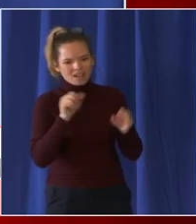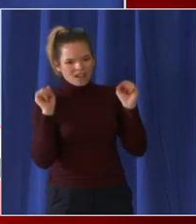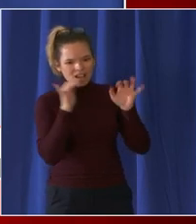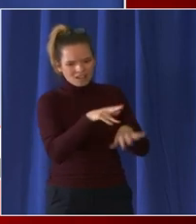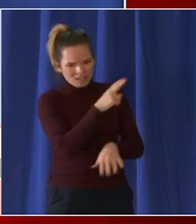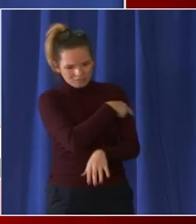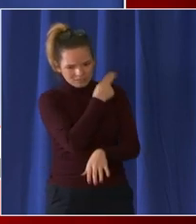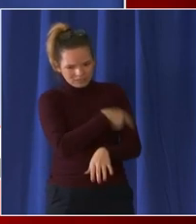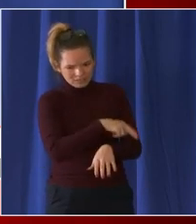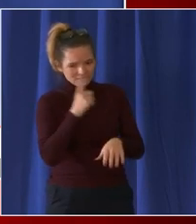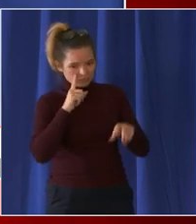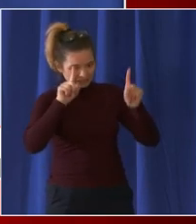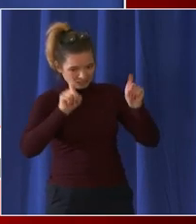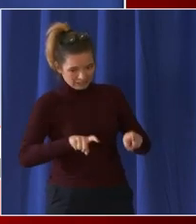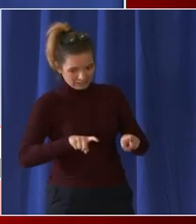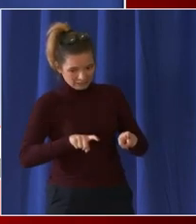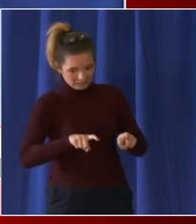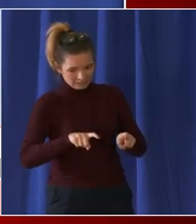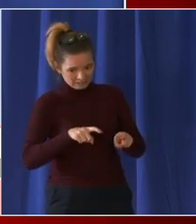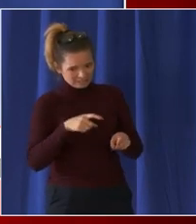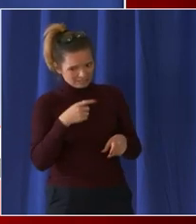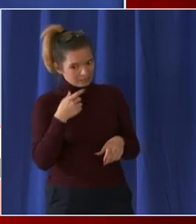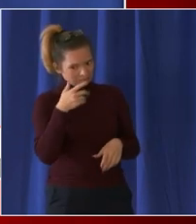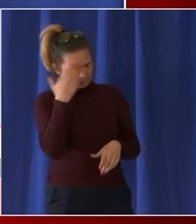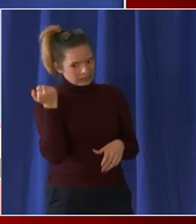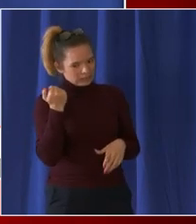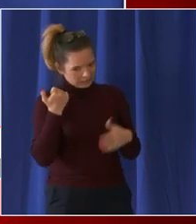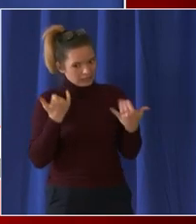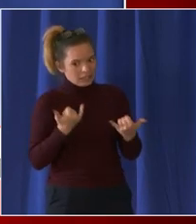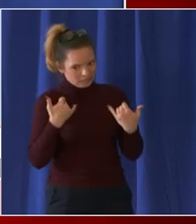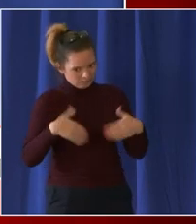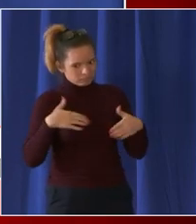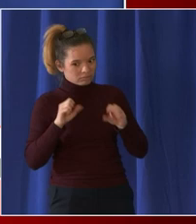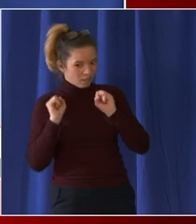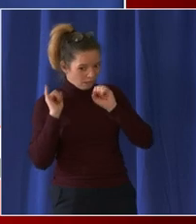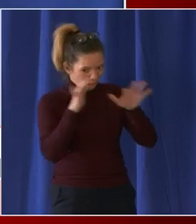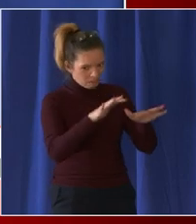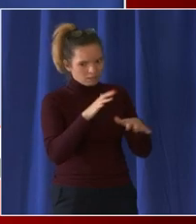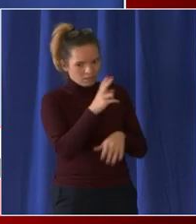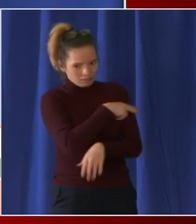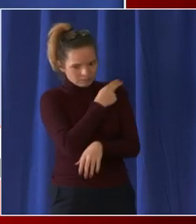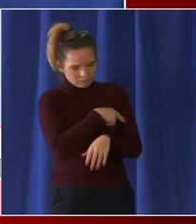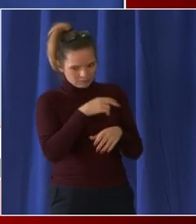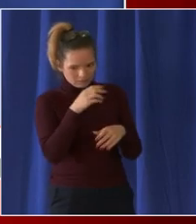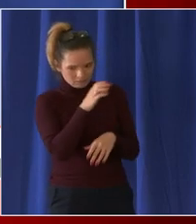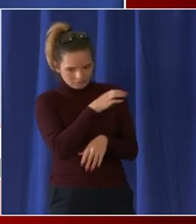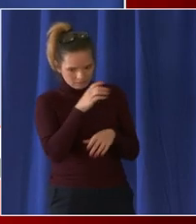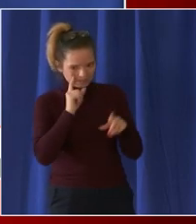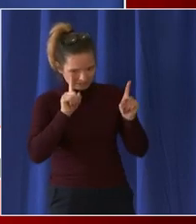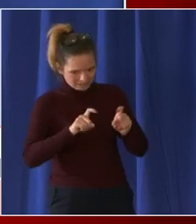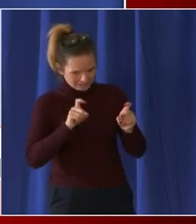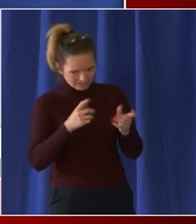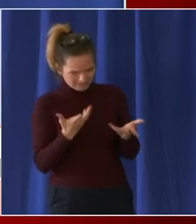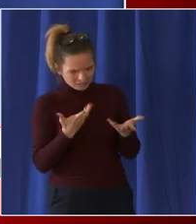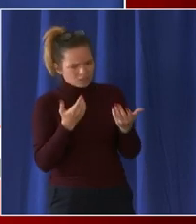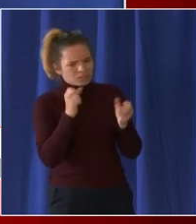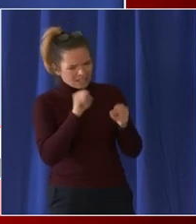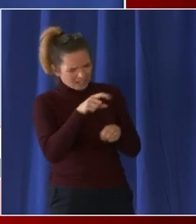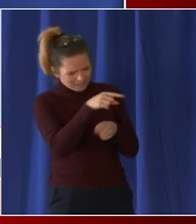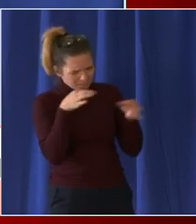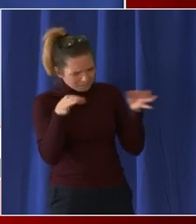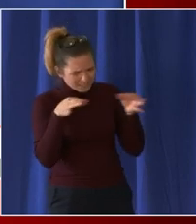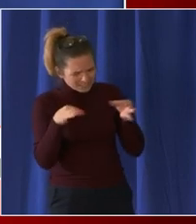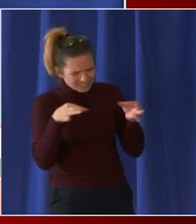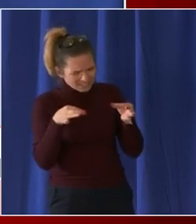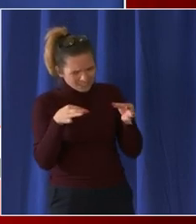numbers of people showing up at er's can you just talk to about where are we with hospital the stress on hospitals their ability to keep up and then